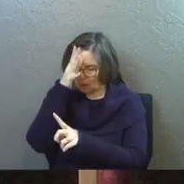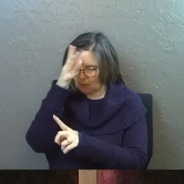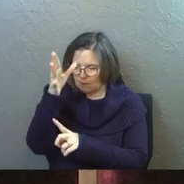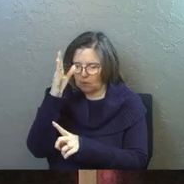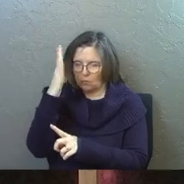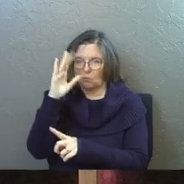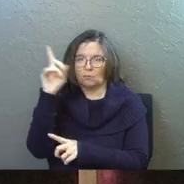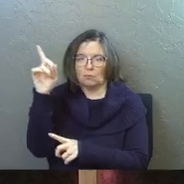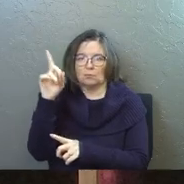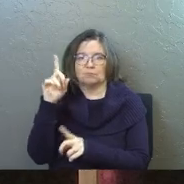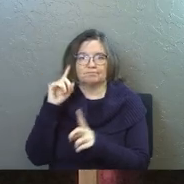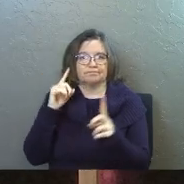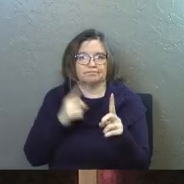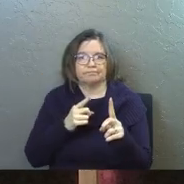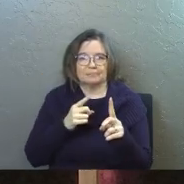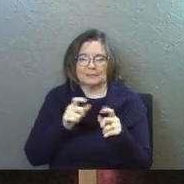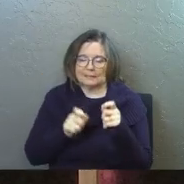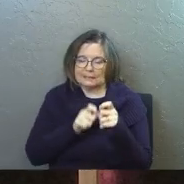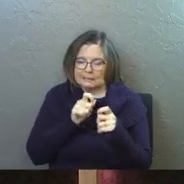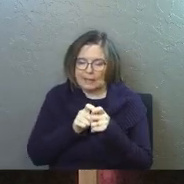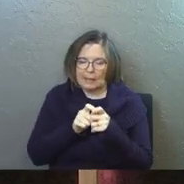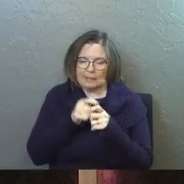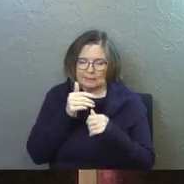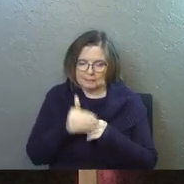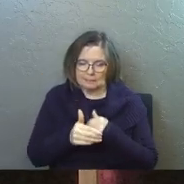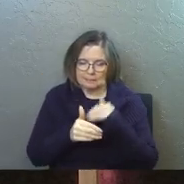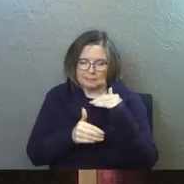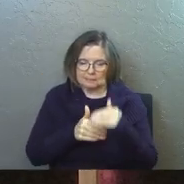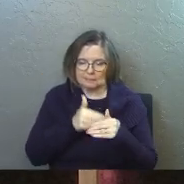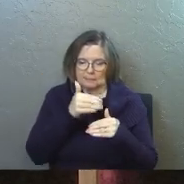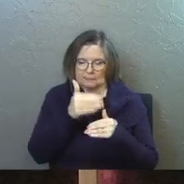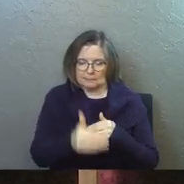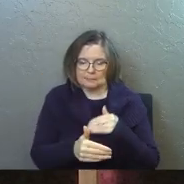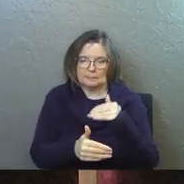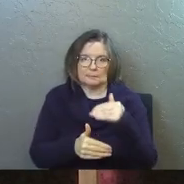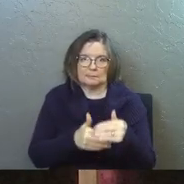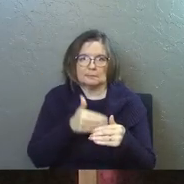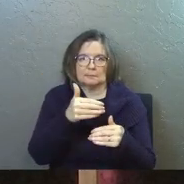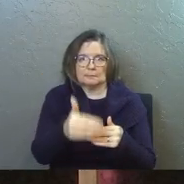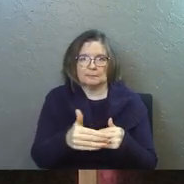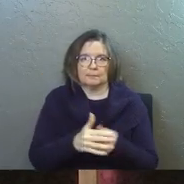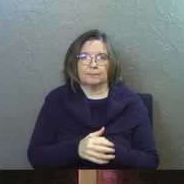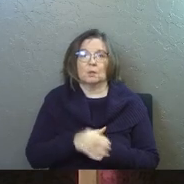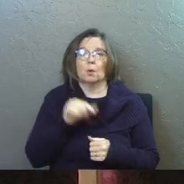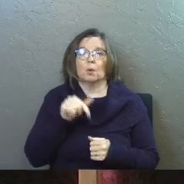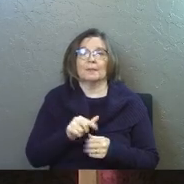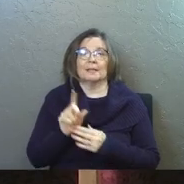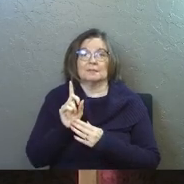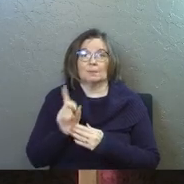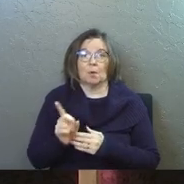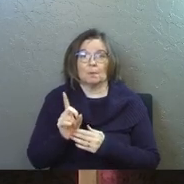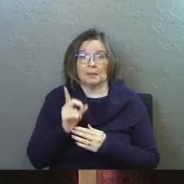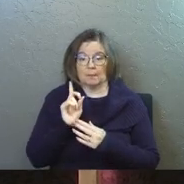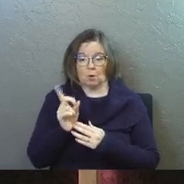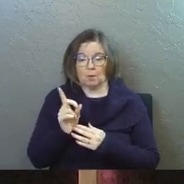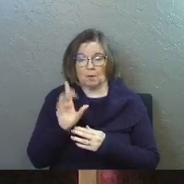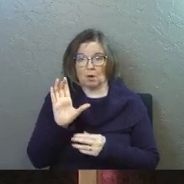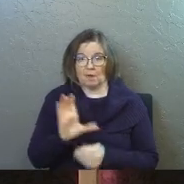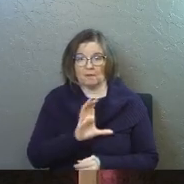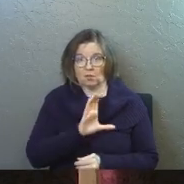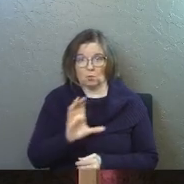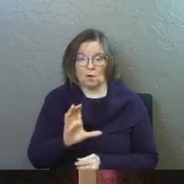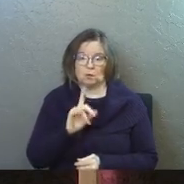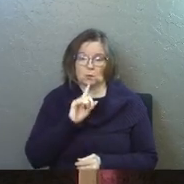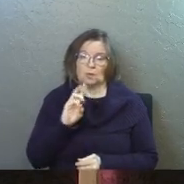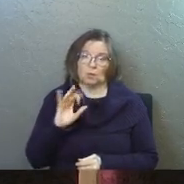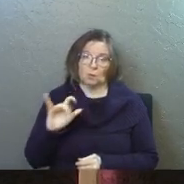father. He was on mission doing it exactly the way the father wanted and he knew it. So this moment, the moment of the cross